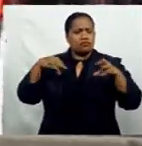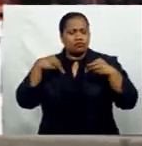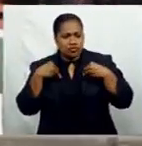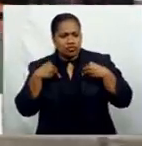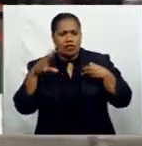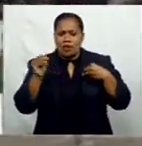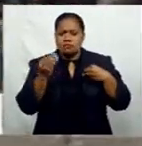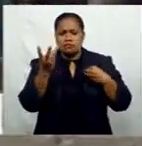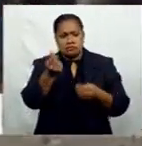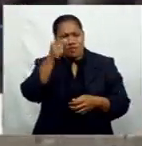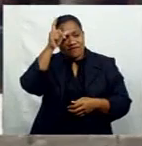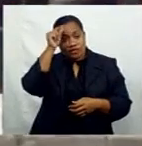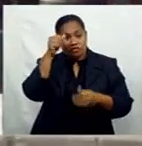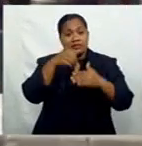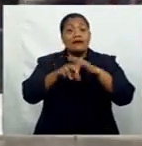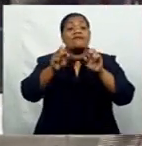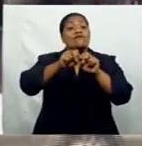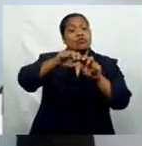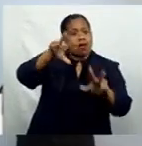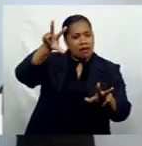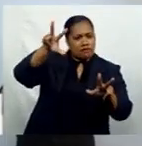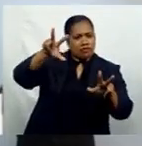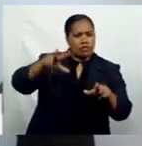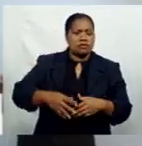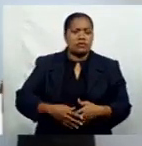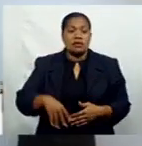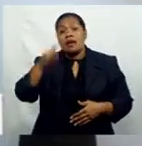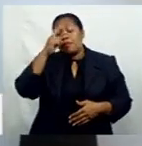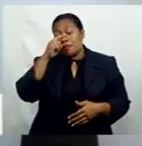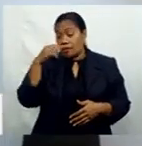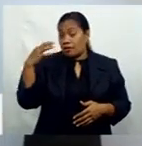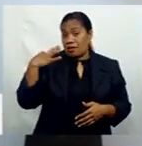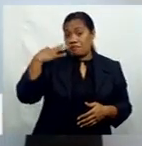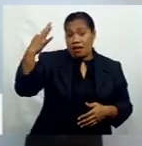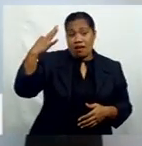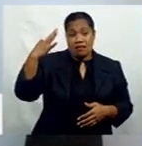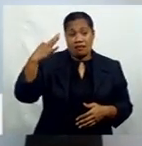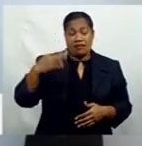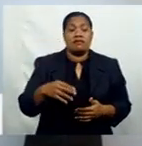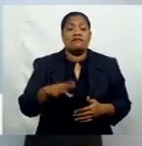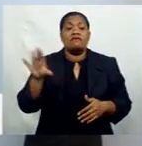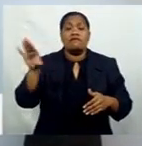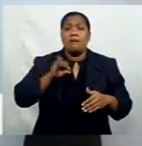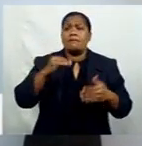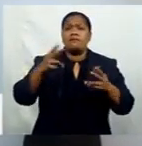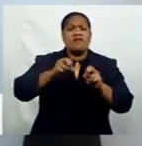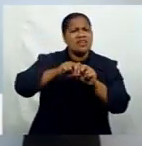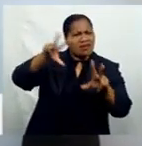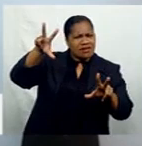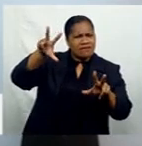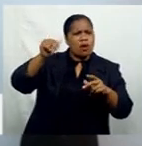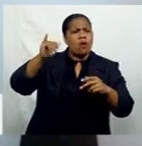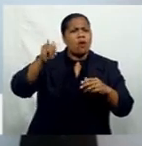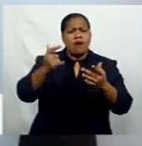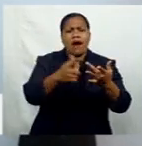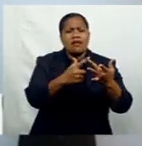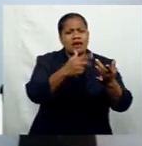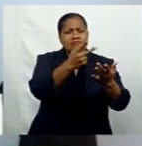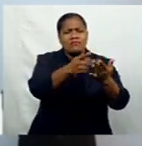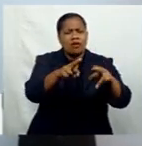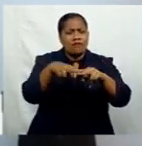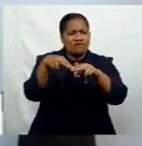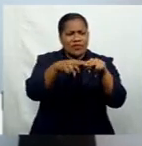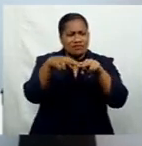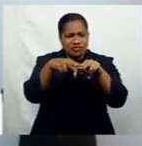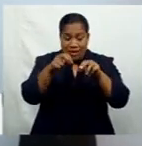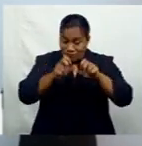Fijians in Vanwalevu. People who had applied from Vanwalevu or other parts of Fiji, outside